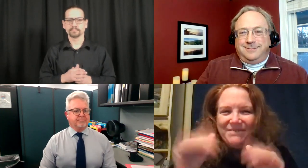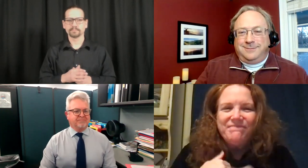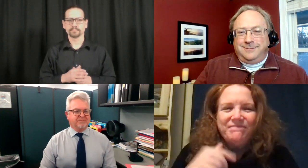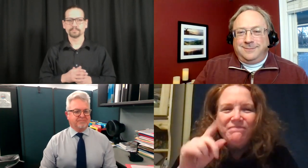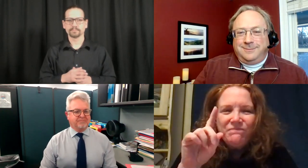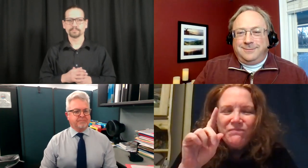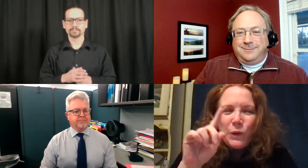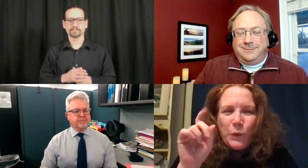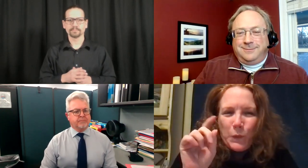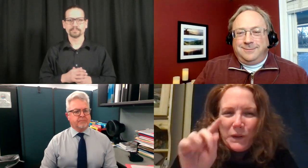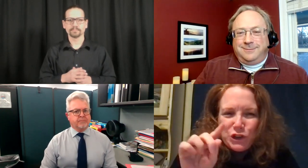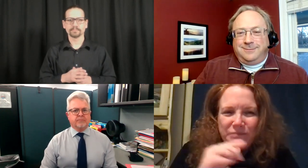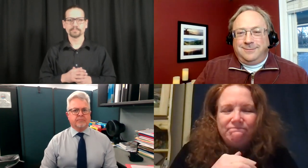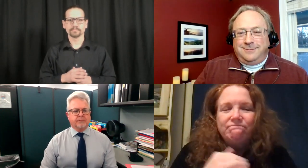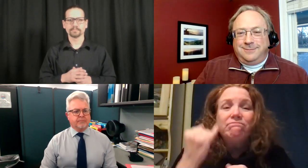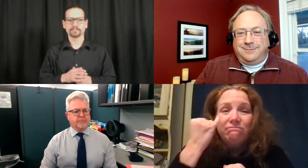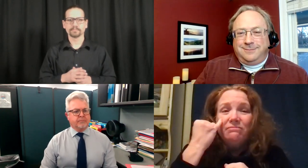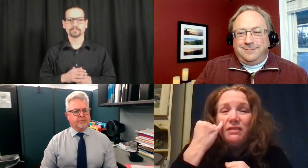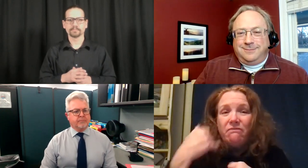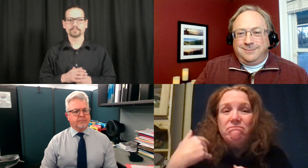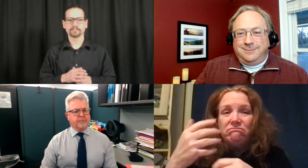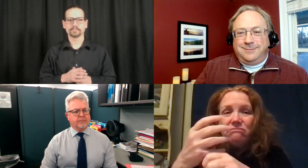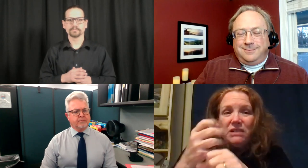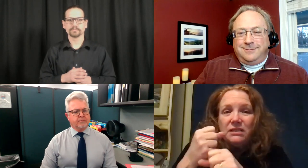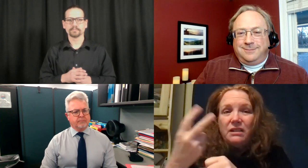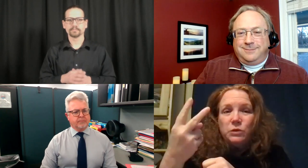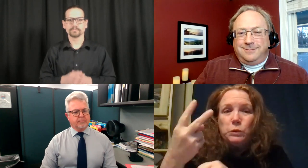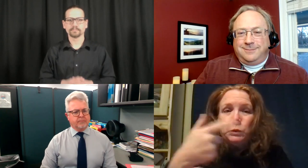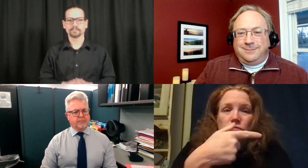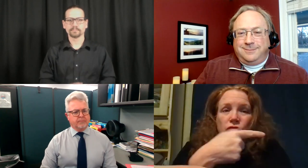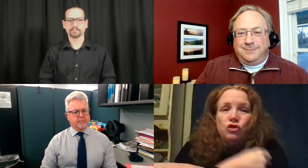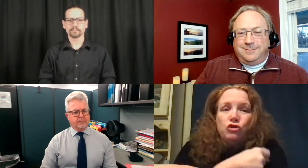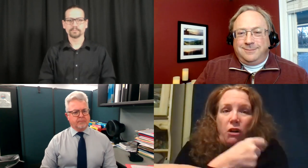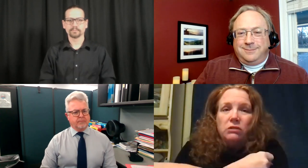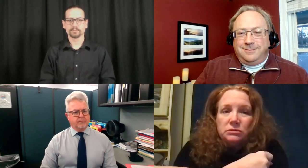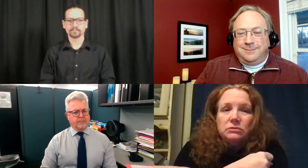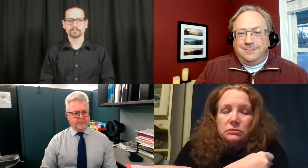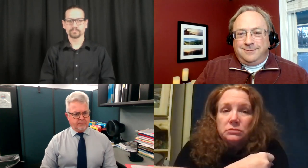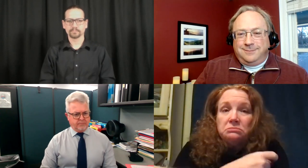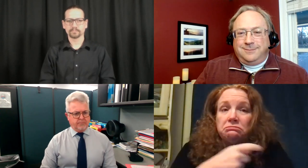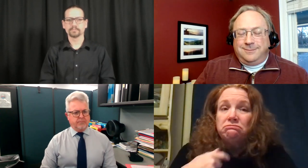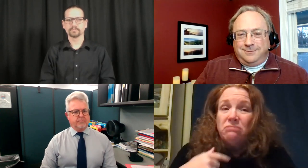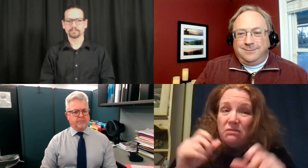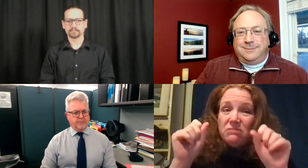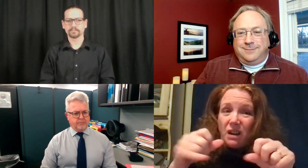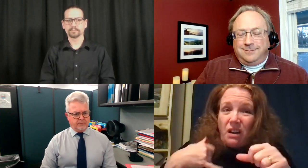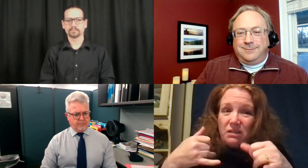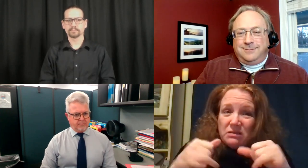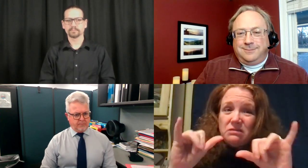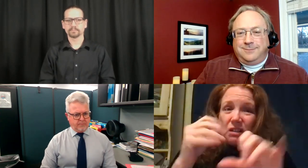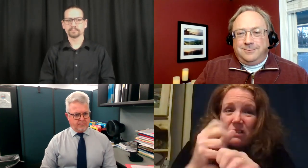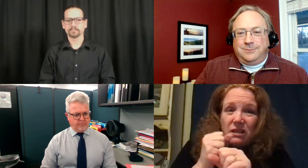So Mike, good evening, Dr. Jim. And my question is, let's say I have the two shots of a vaccine.